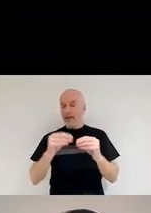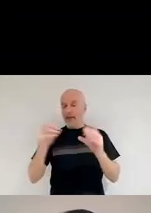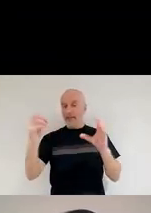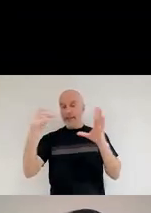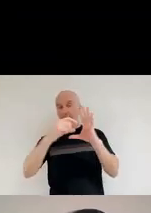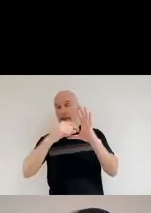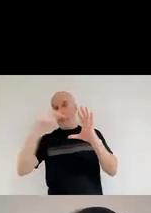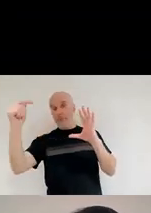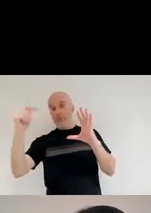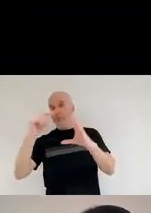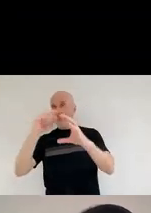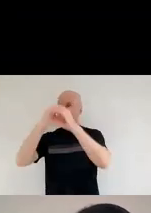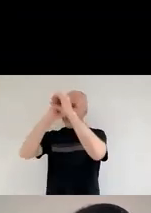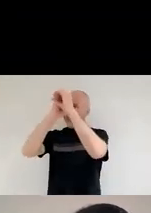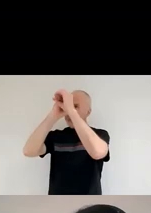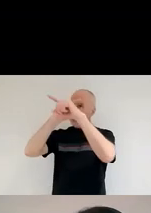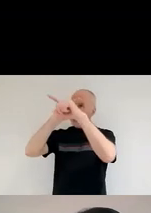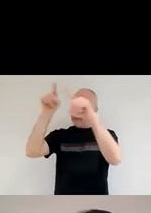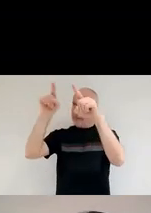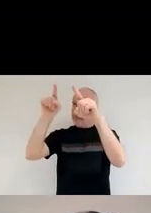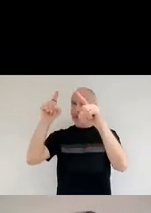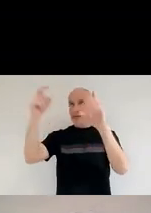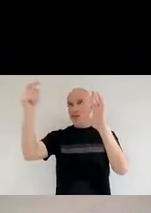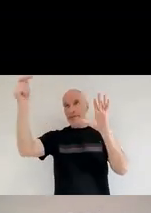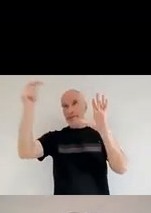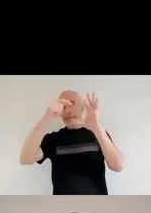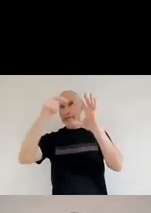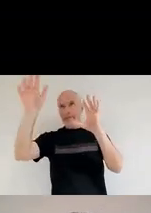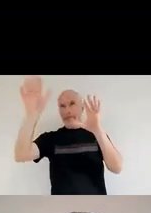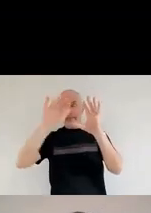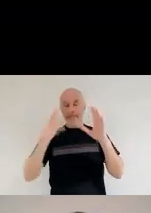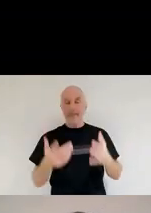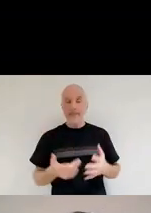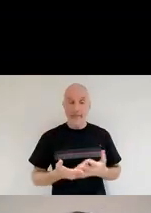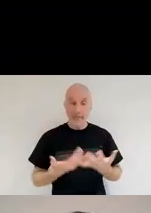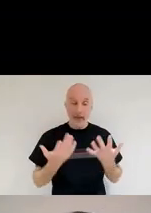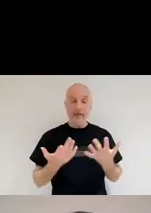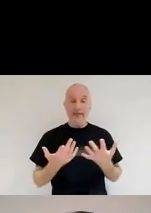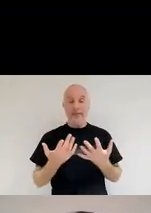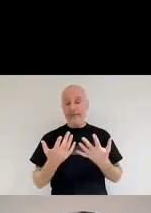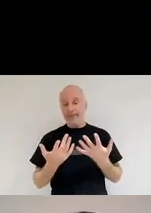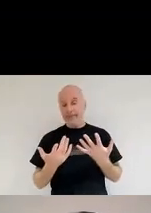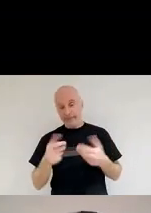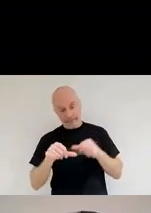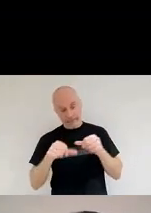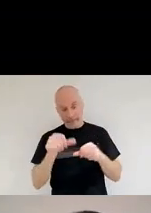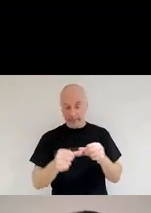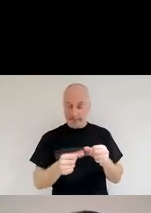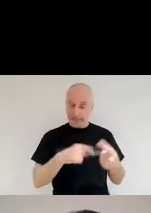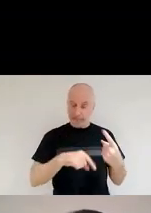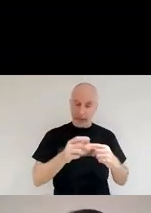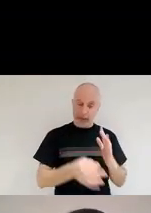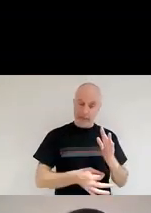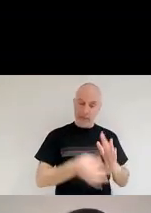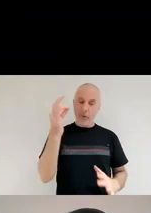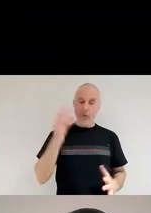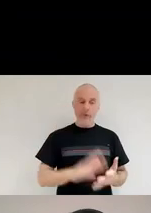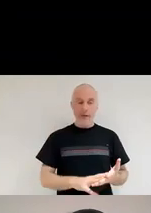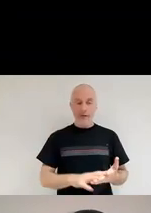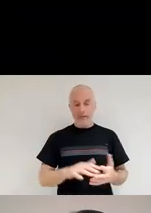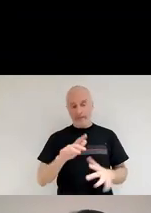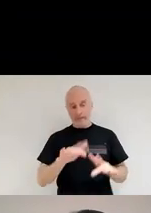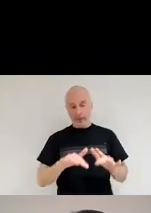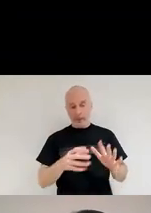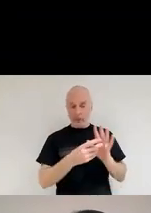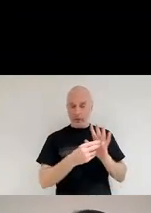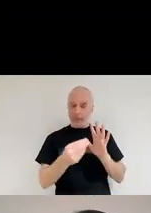lots of supernovae to try to answer this question, and then keep improving our modeling of